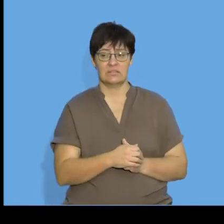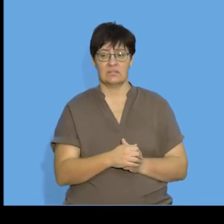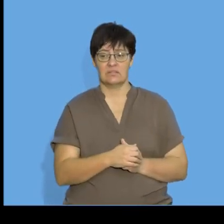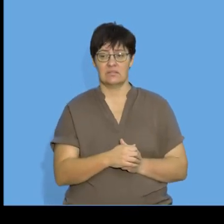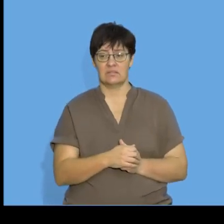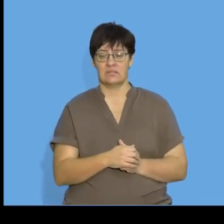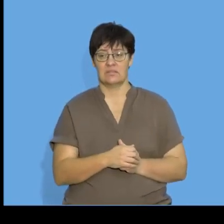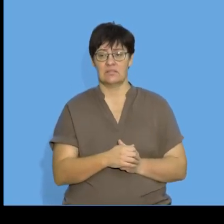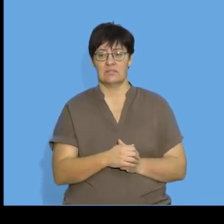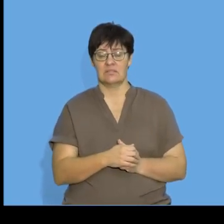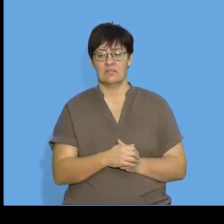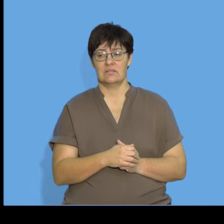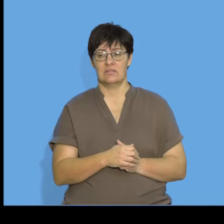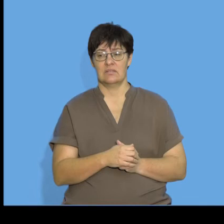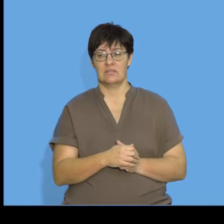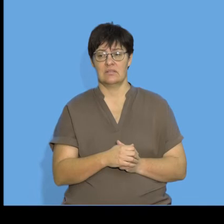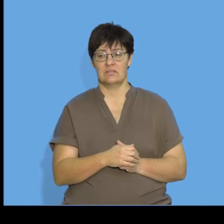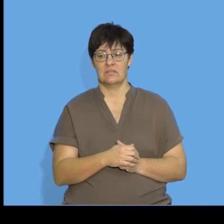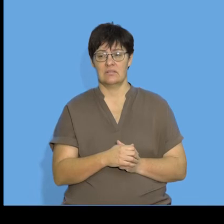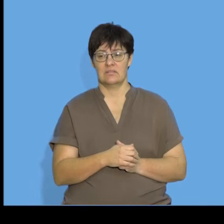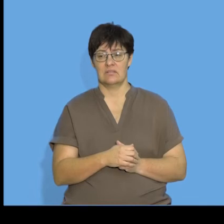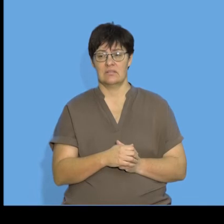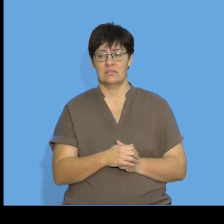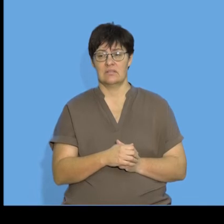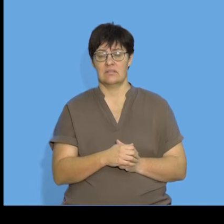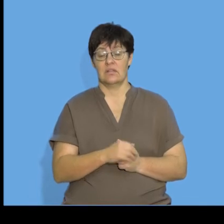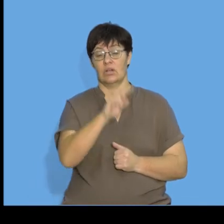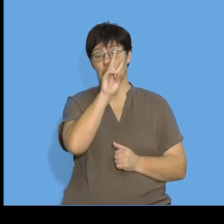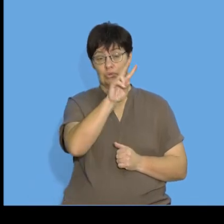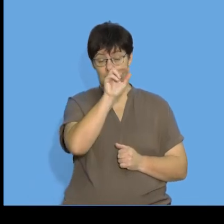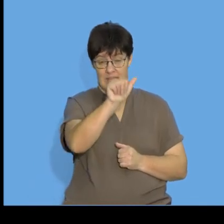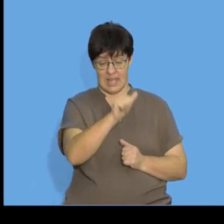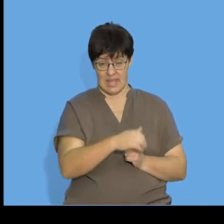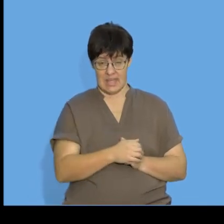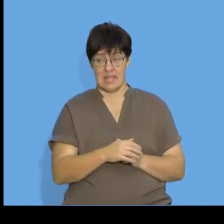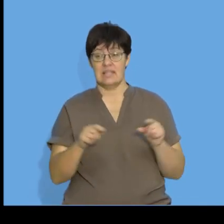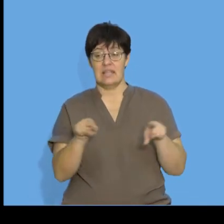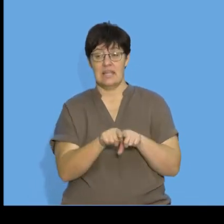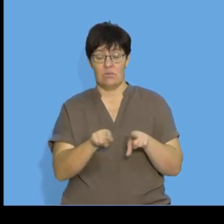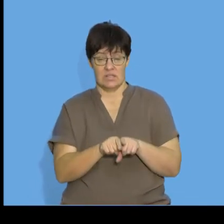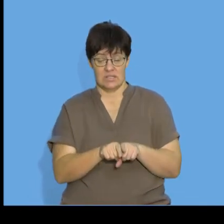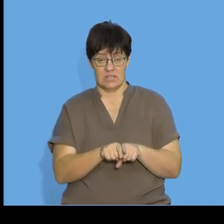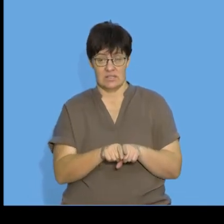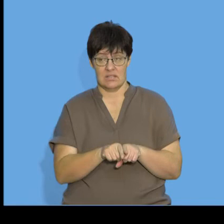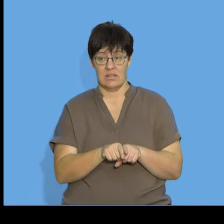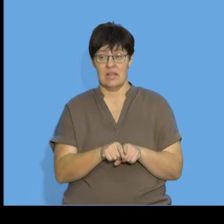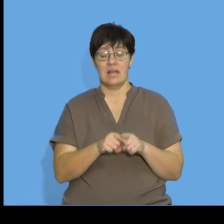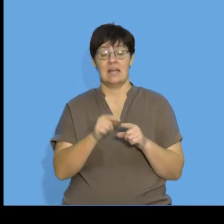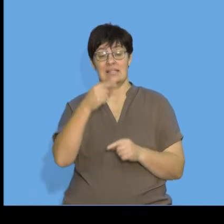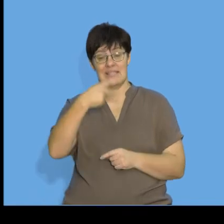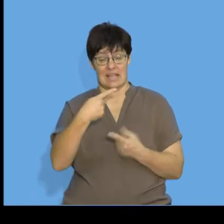that's a bit of a squiggle let's go back to the pin 2a is equal to my second difference